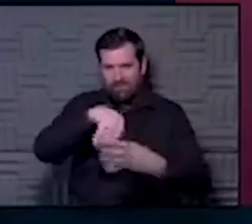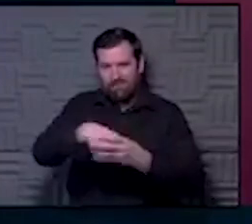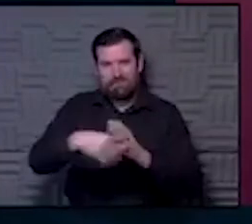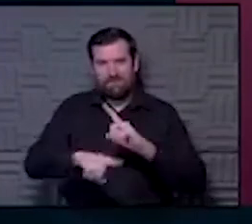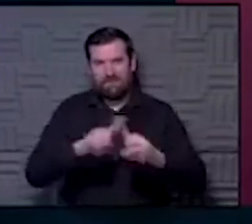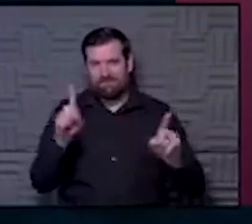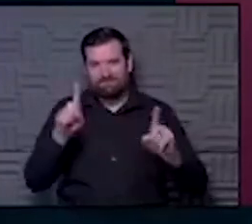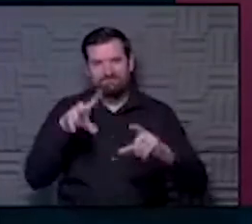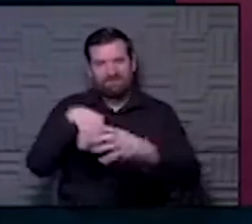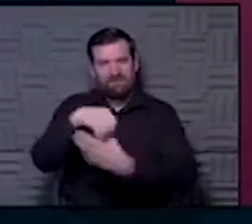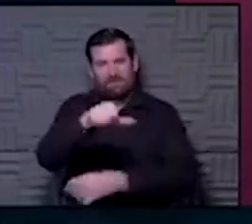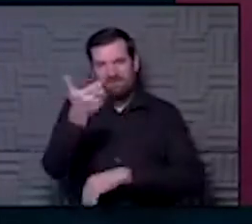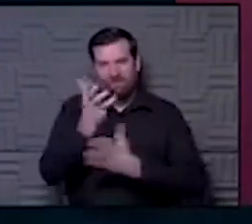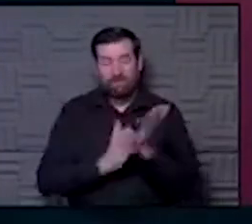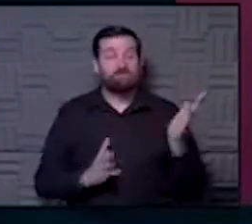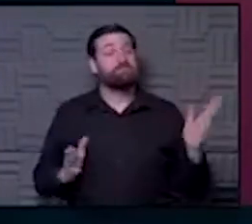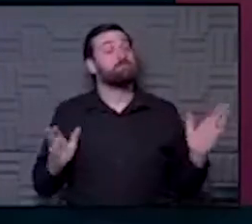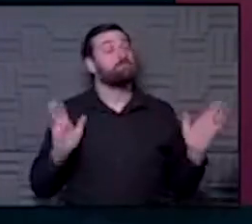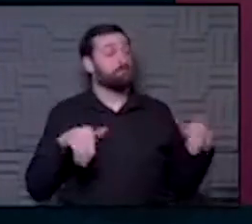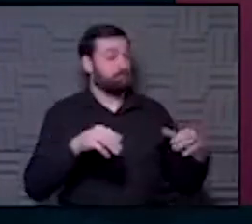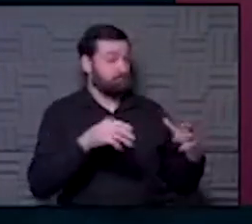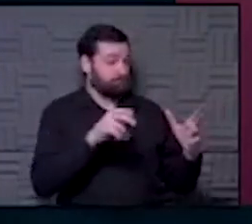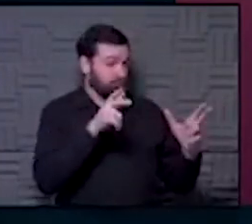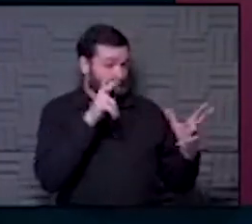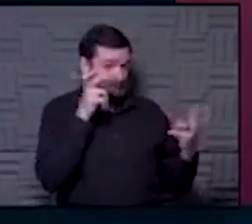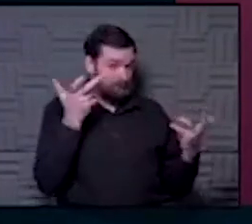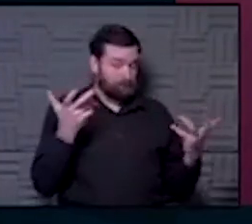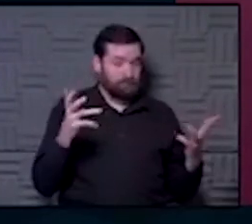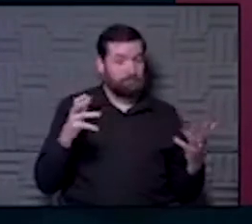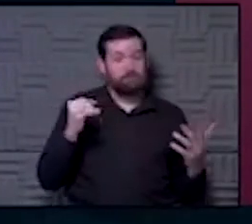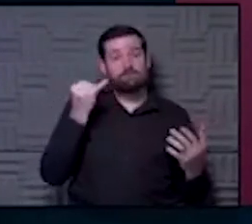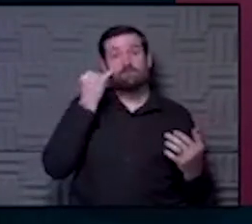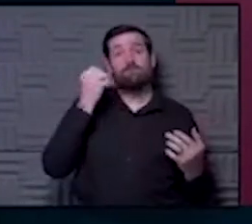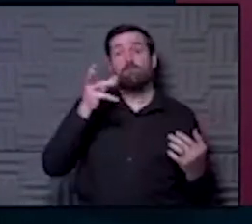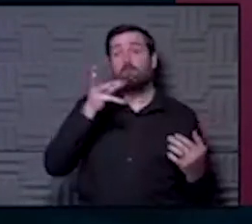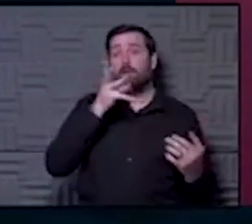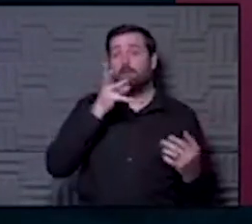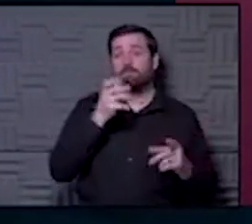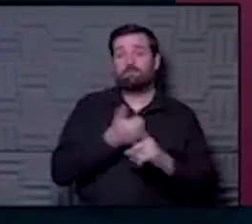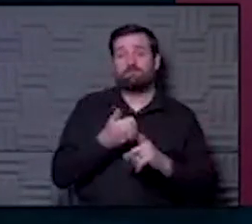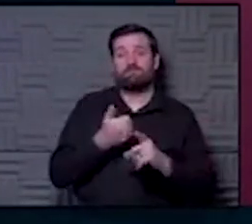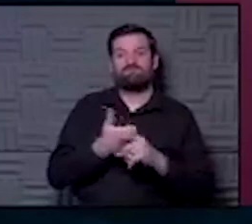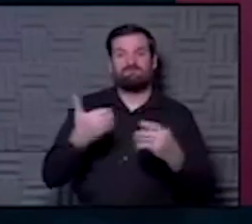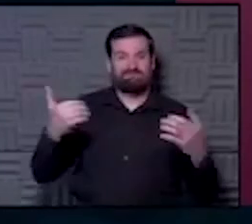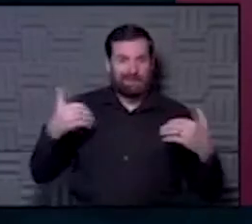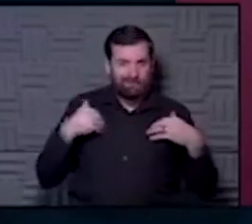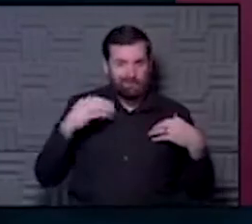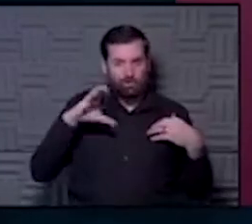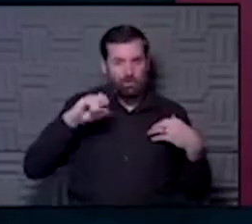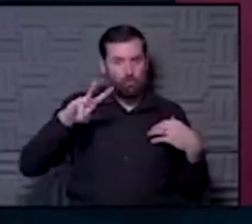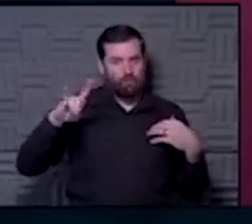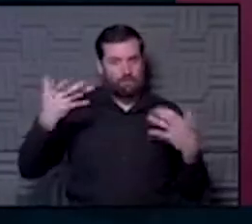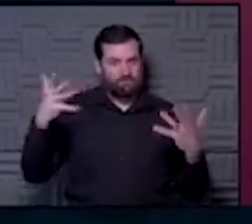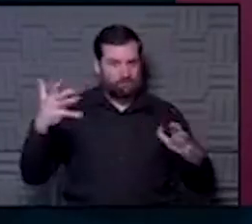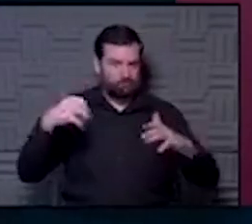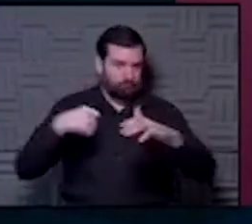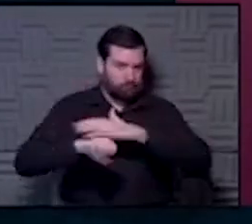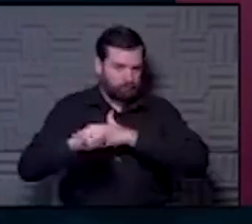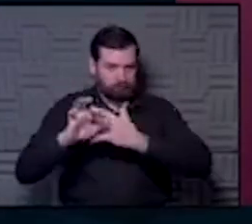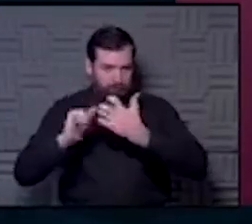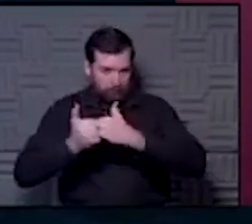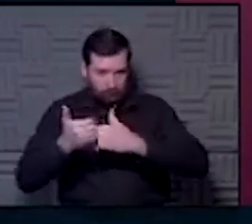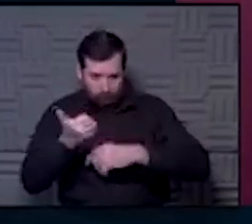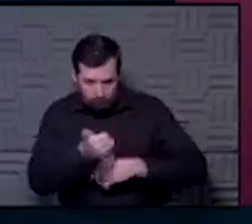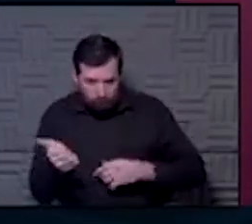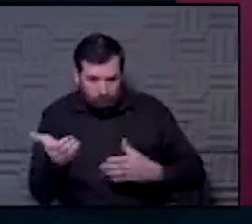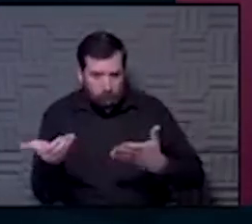participate in the other parts of it. So, so, hey, listen, have we had moms who are COVID positive to deliver at the hospital? How have they done? How are the babies